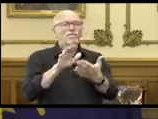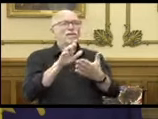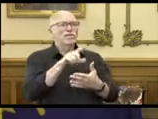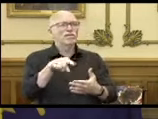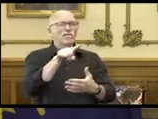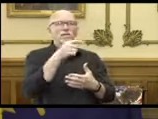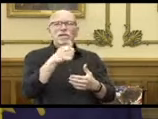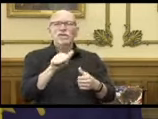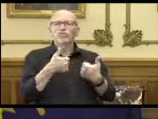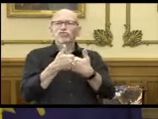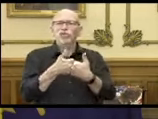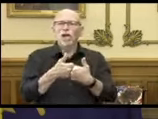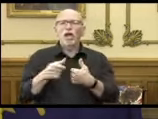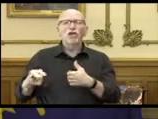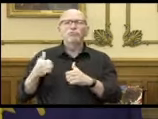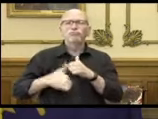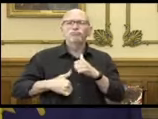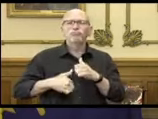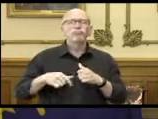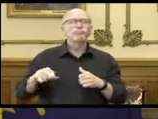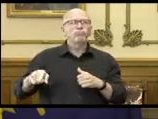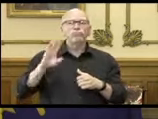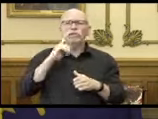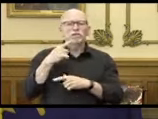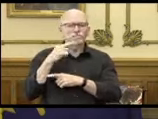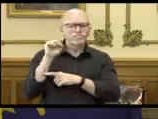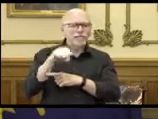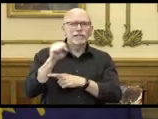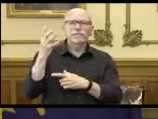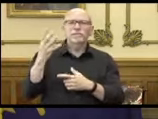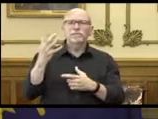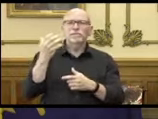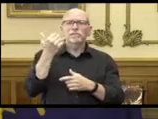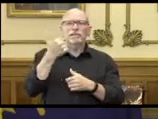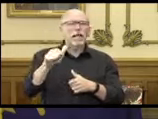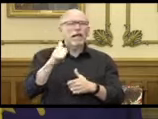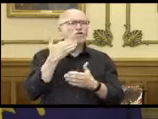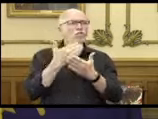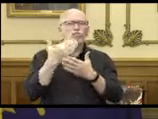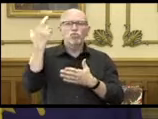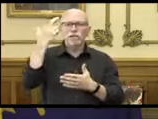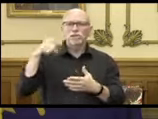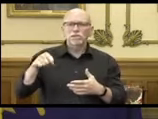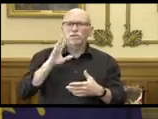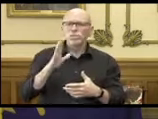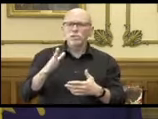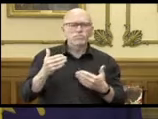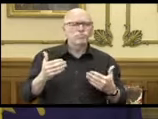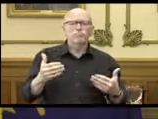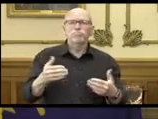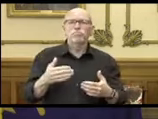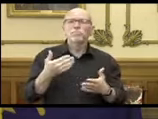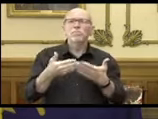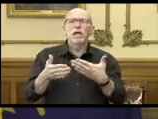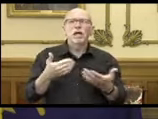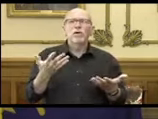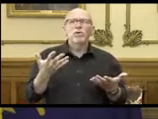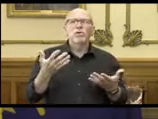challenging times. A man who would say yes to good causes, no matter if it was